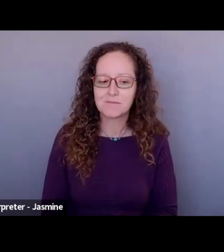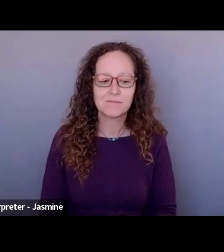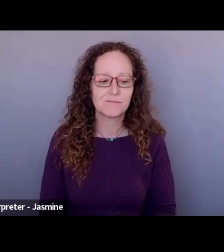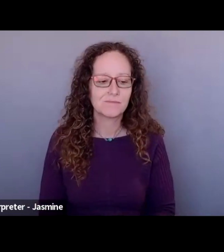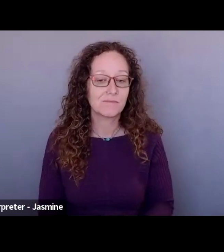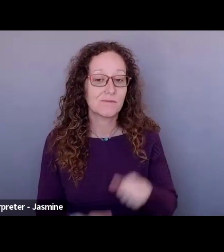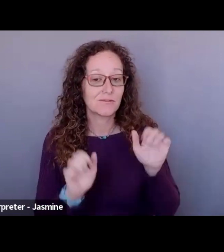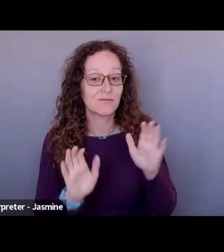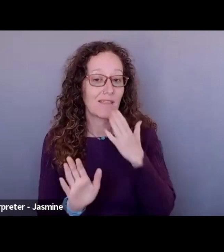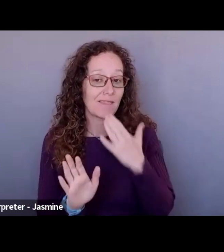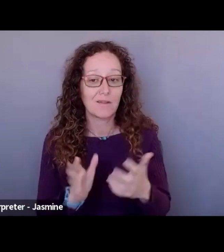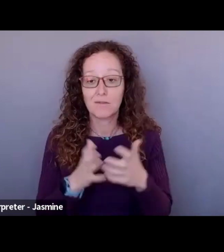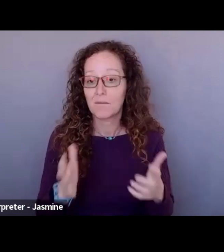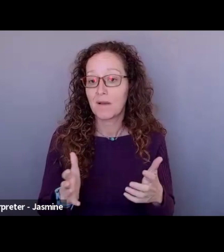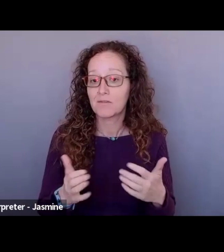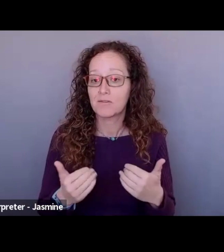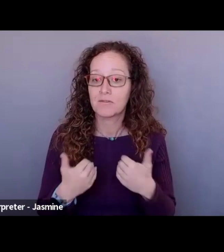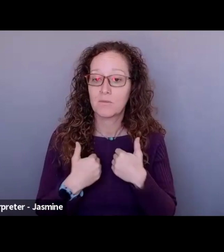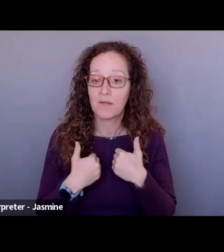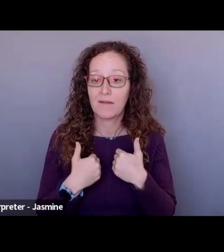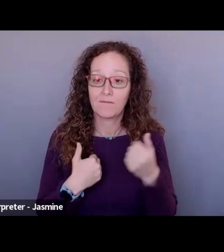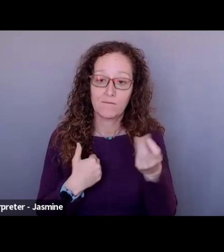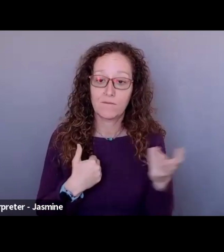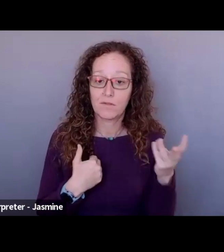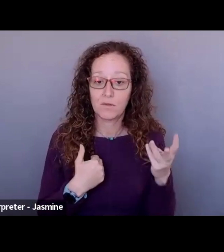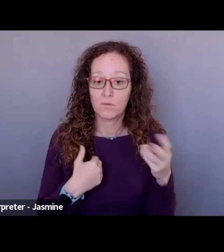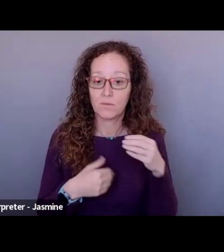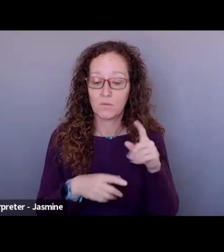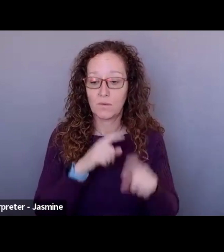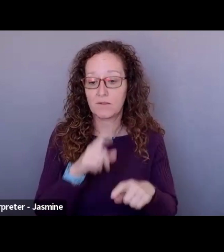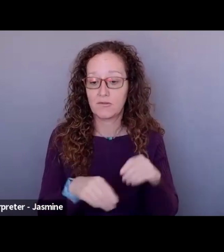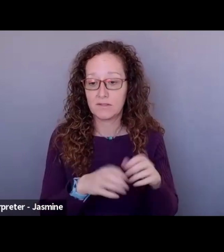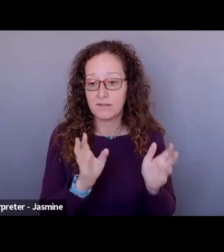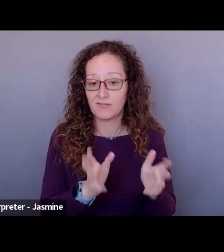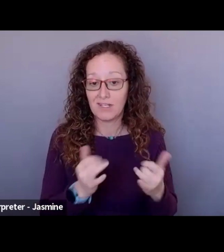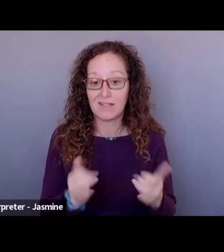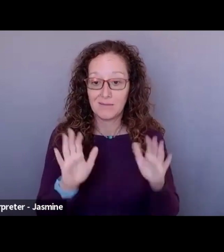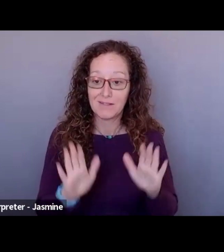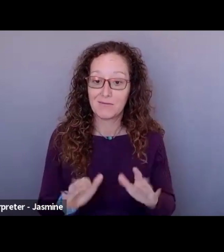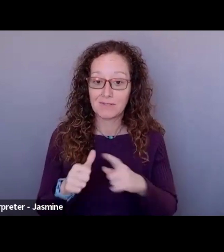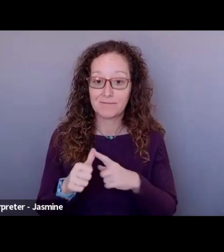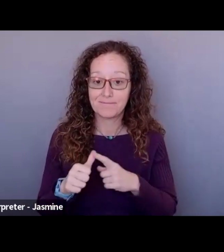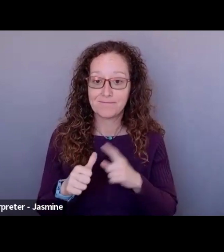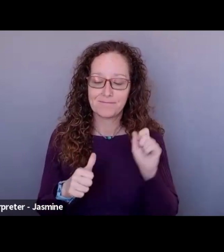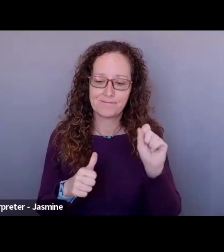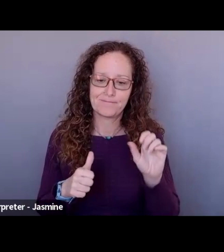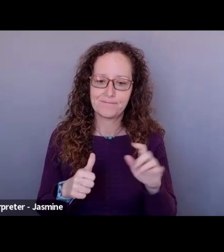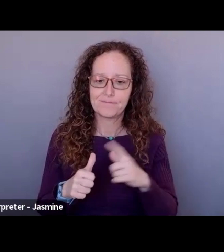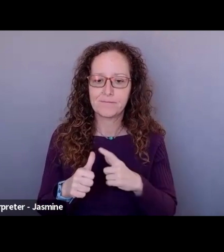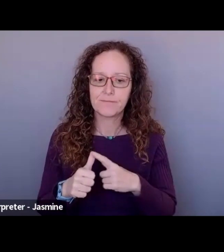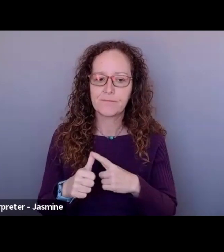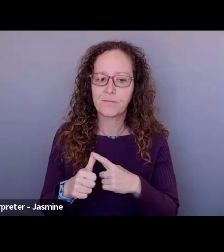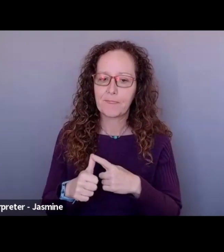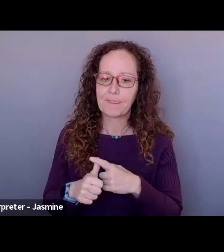you so much, Lorraine. Um, so we do have a few questions in the chat now, which is great. Uh, I'll read you the first one, which